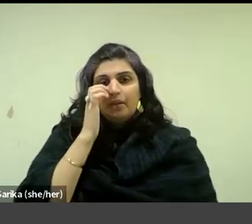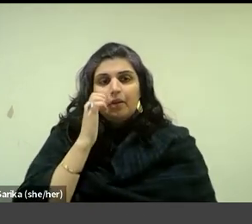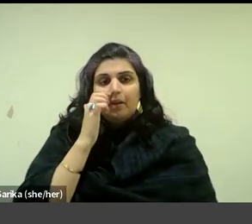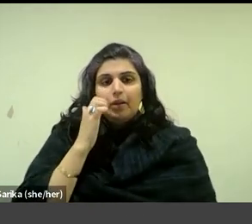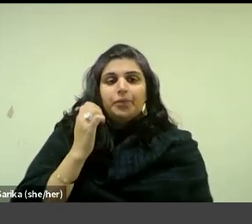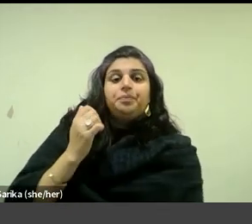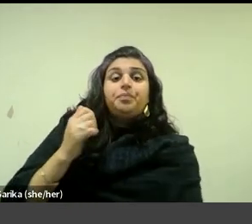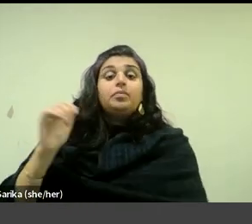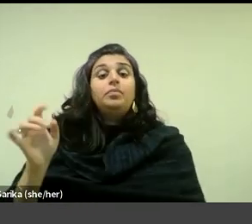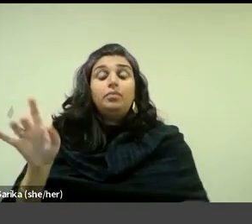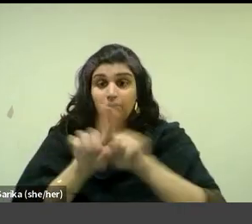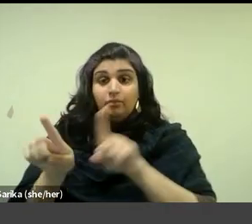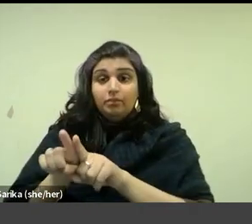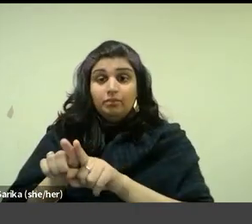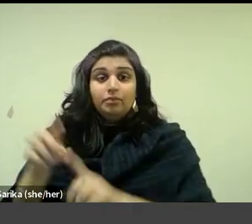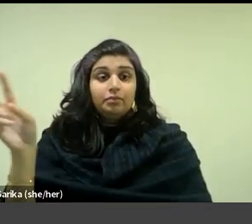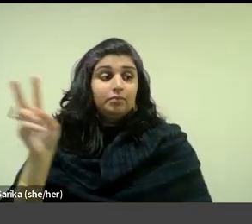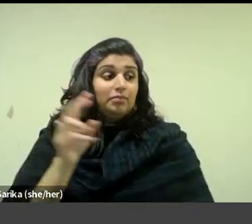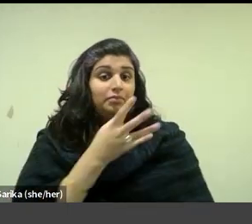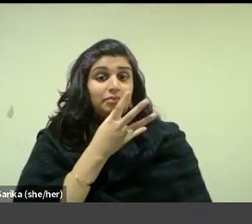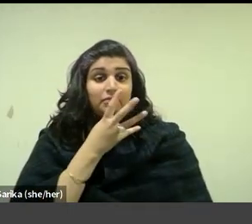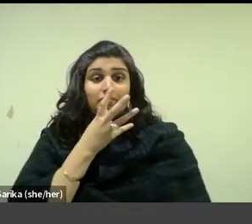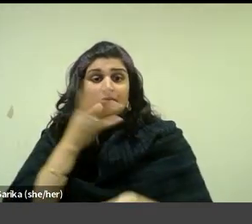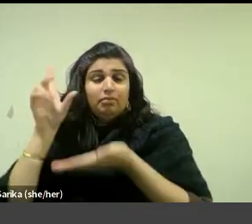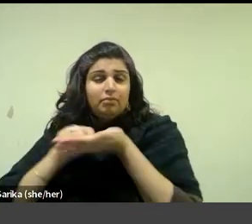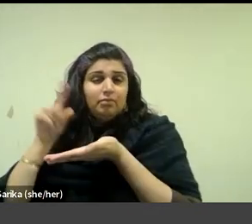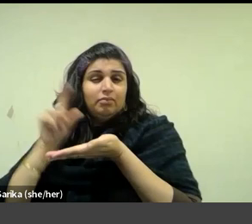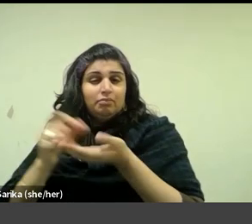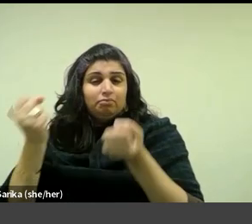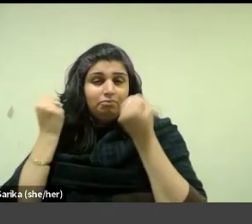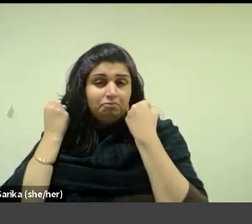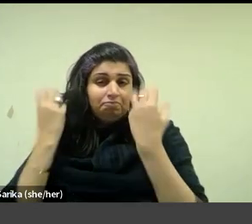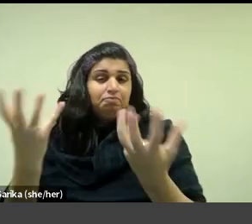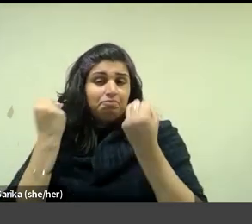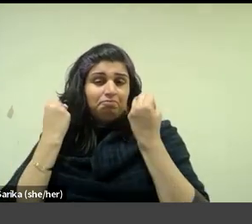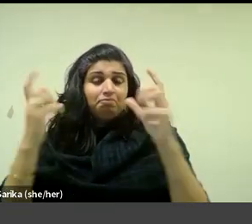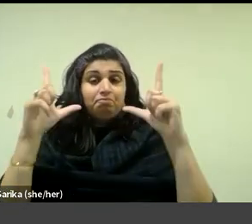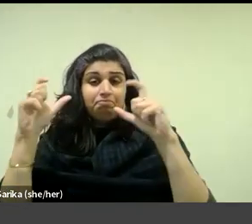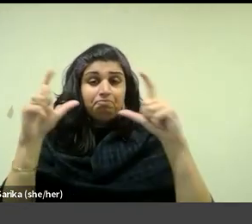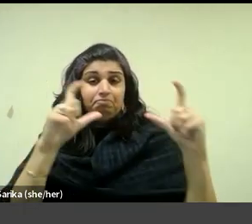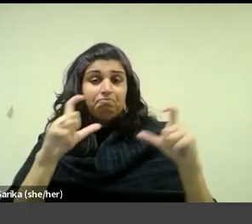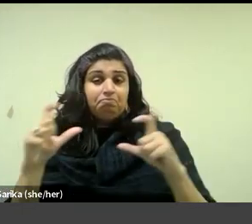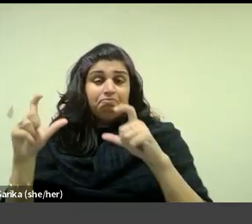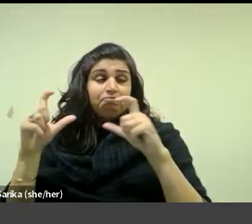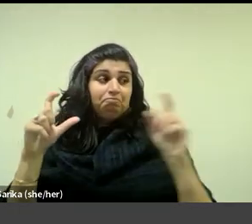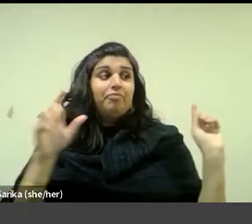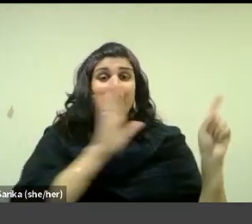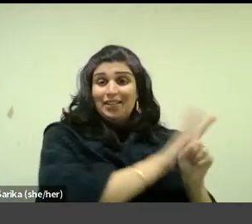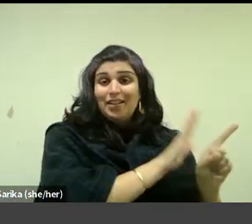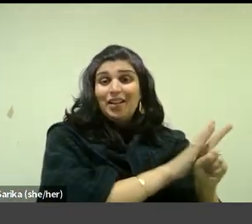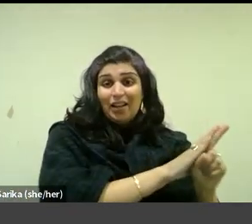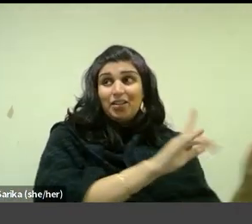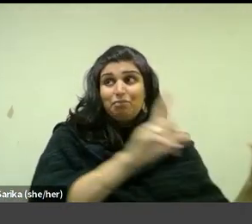Also, Madame Vuillard was the printer of hundreds of photographs taken by Vuillard following his